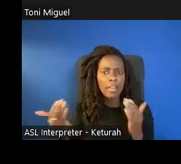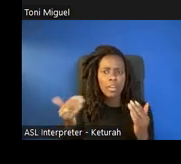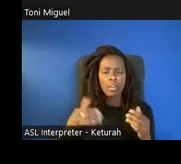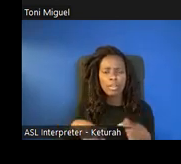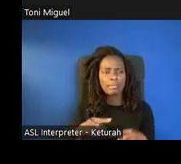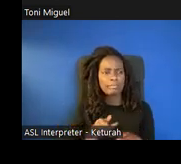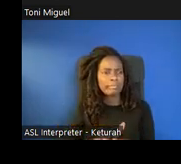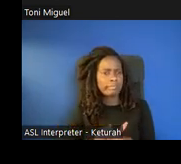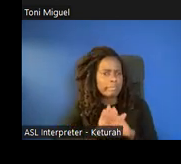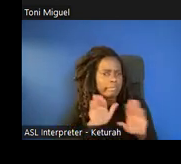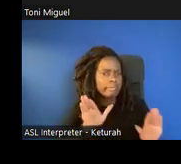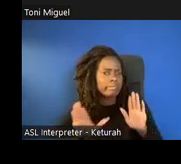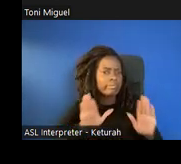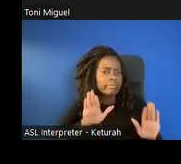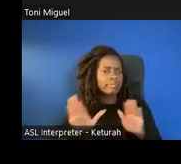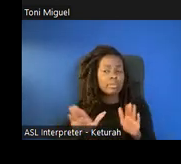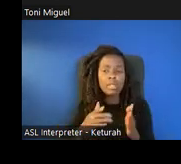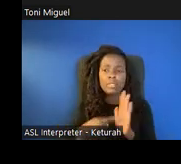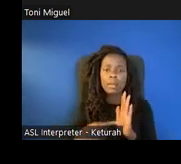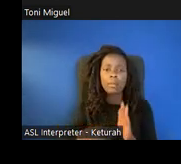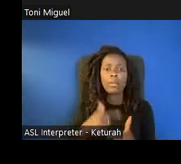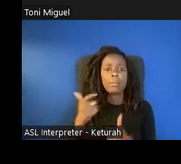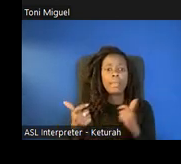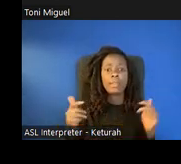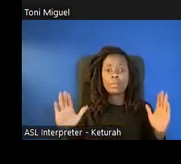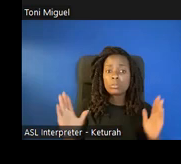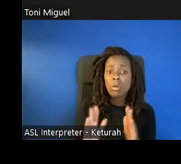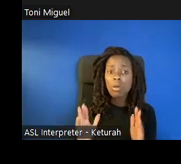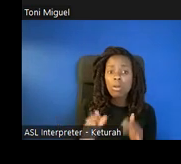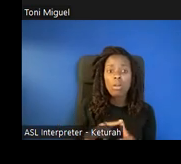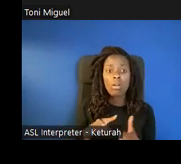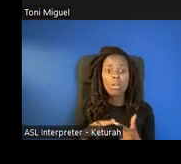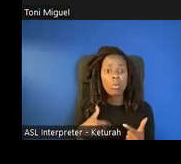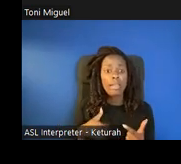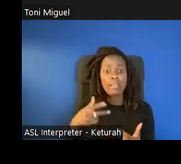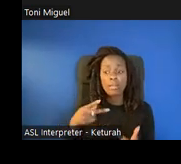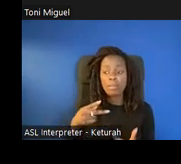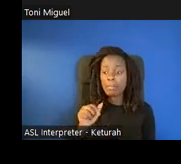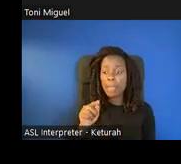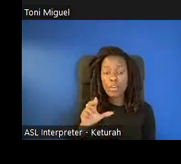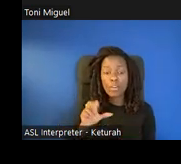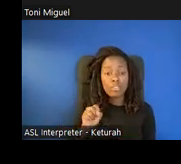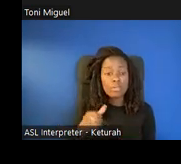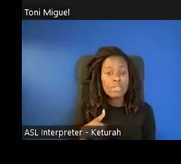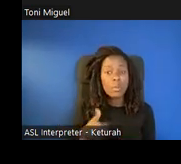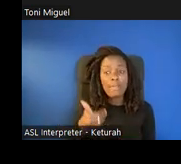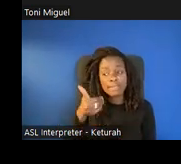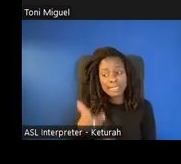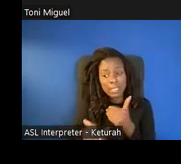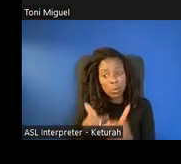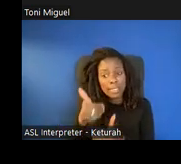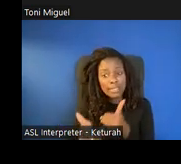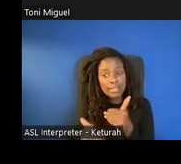and non-living things. We have making patterns. We have things like sequencing things like snack time to make a